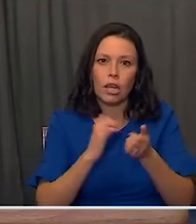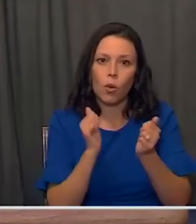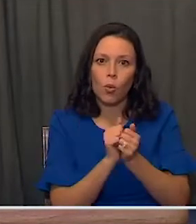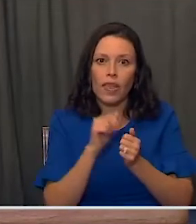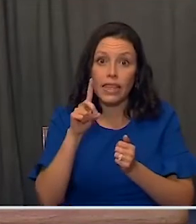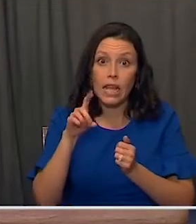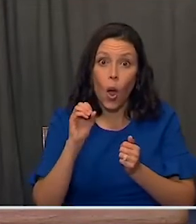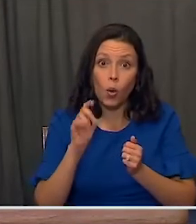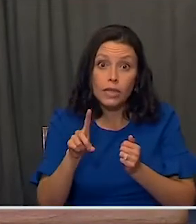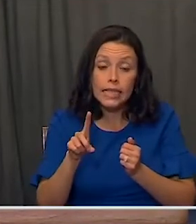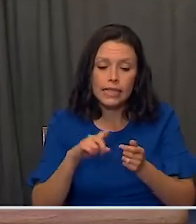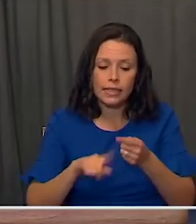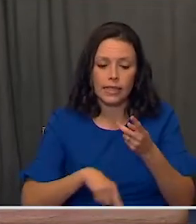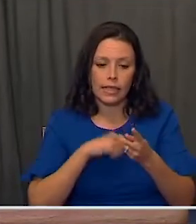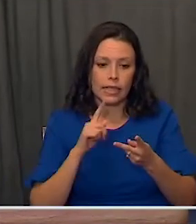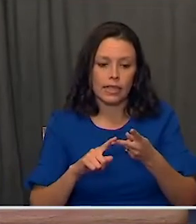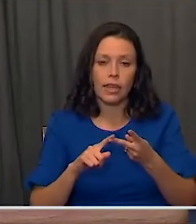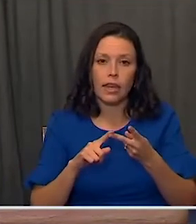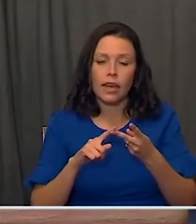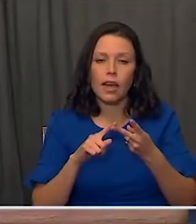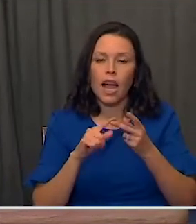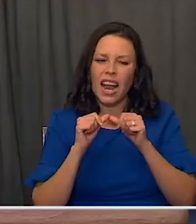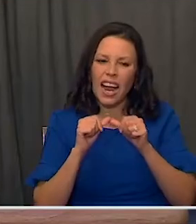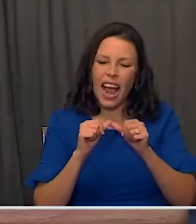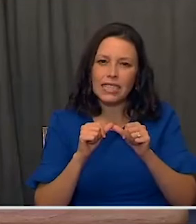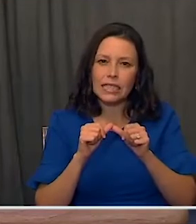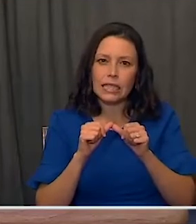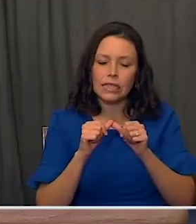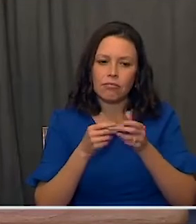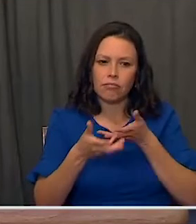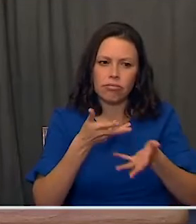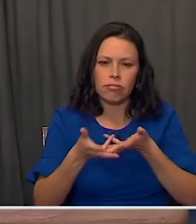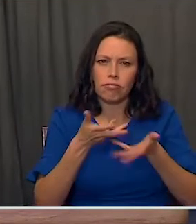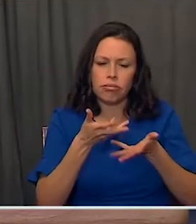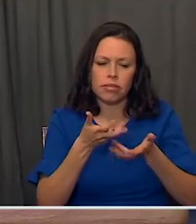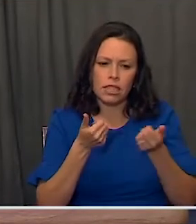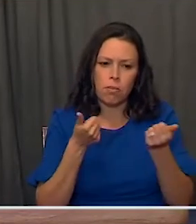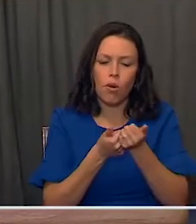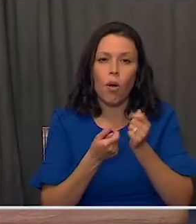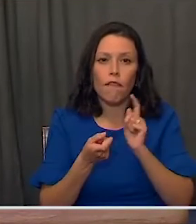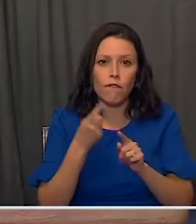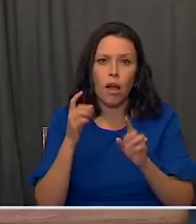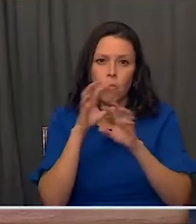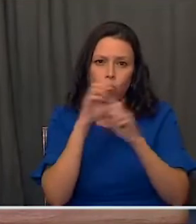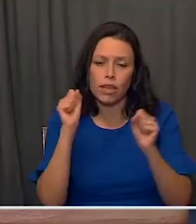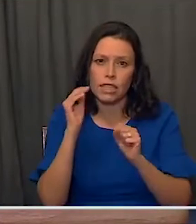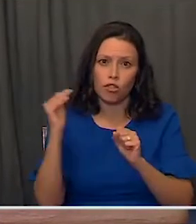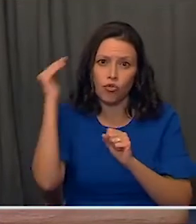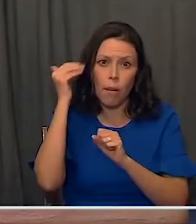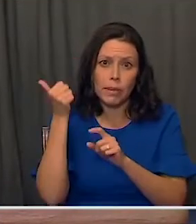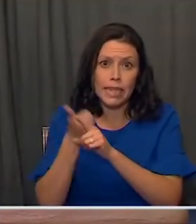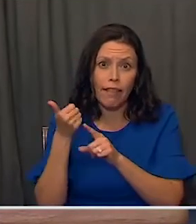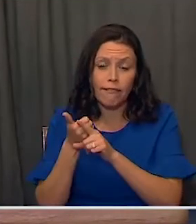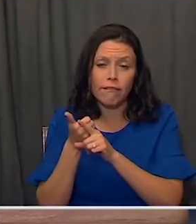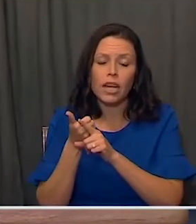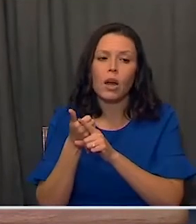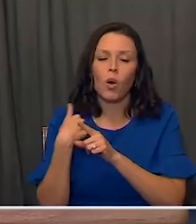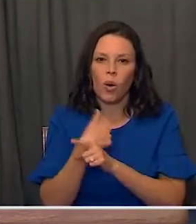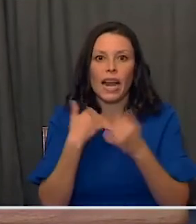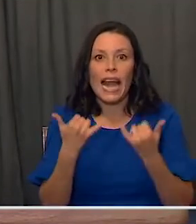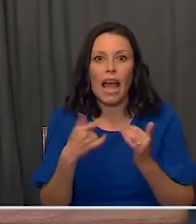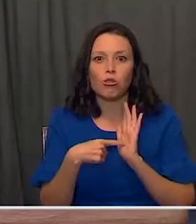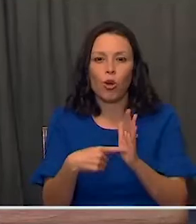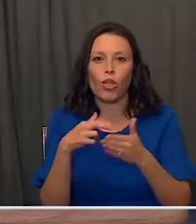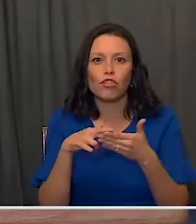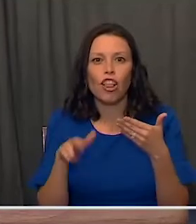the Defense Department and with the constant personal unwavering support of President Trump are delivering results on that.